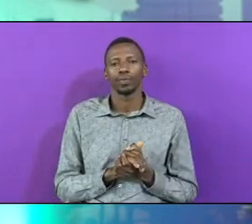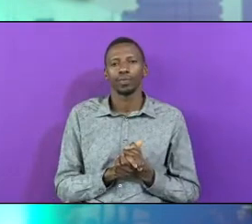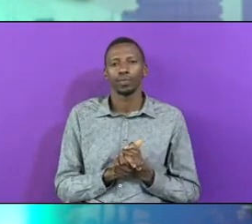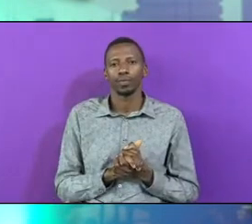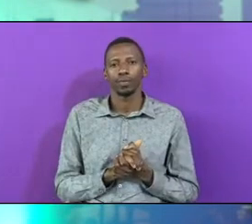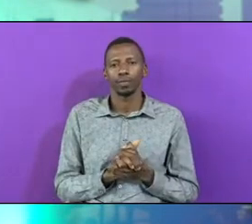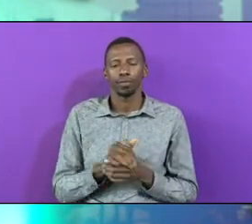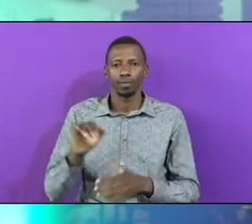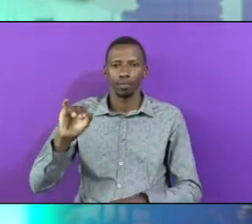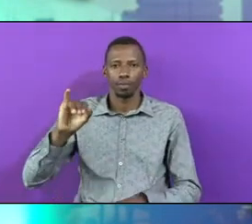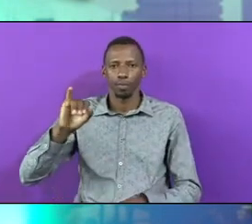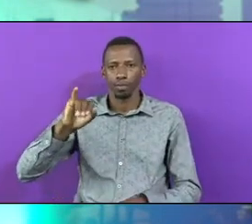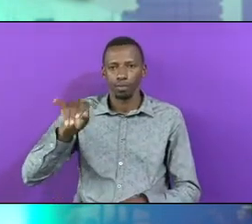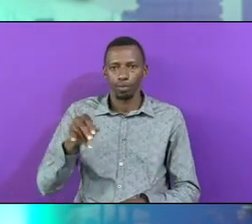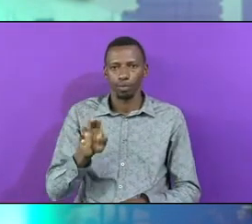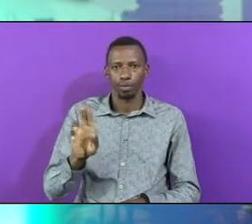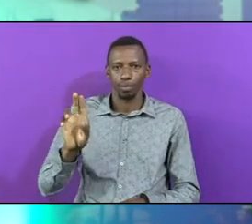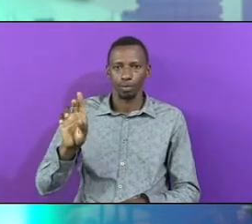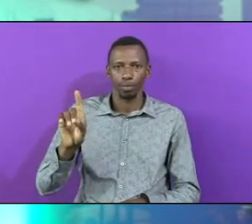Judas